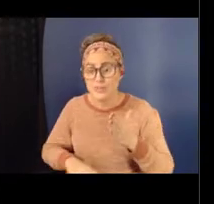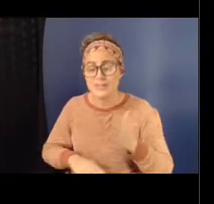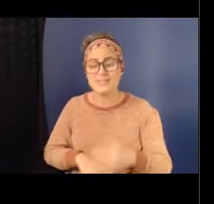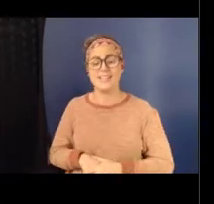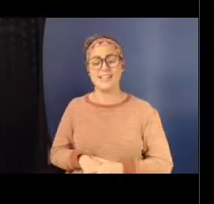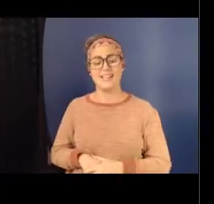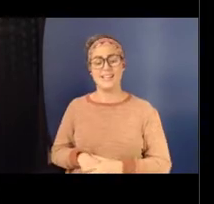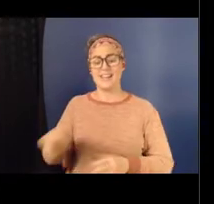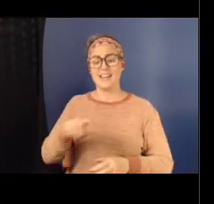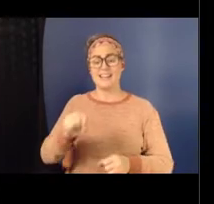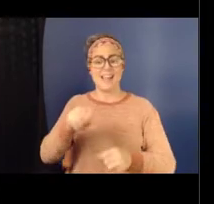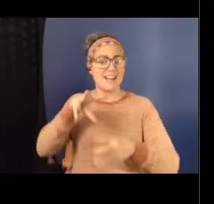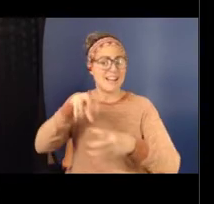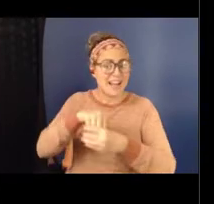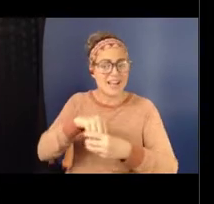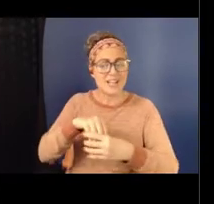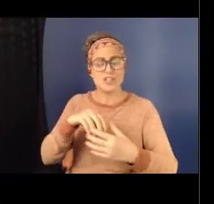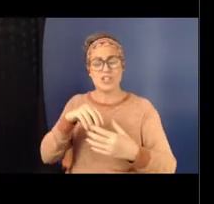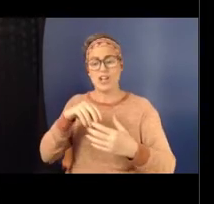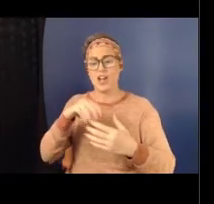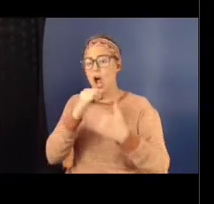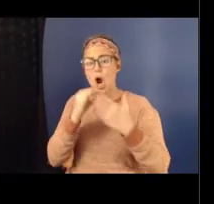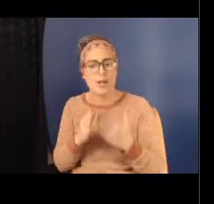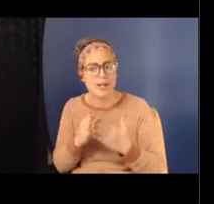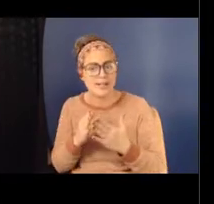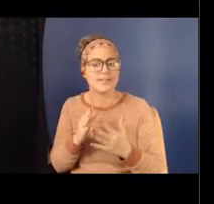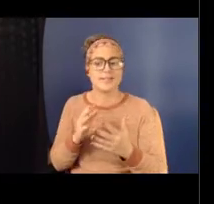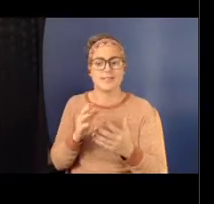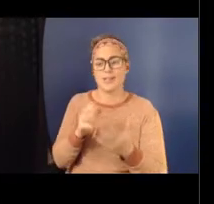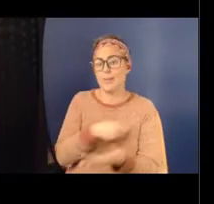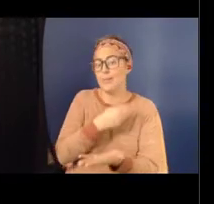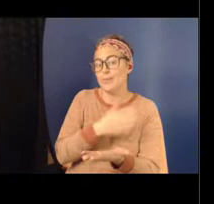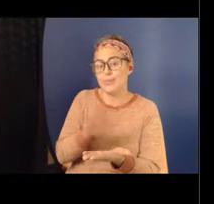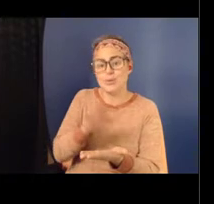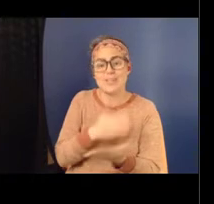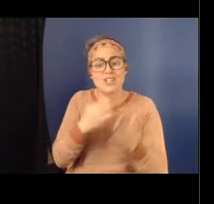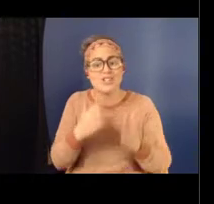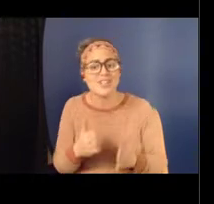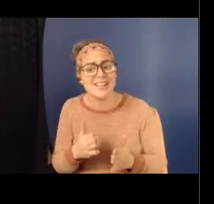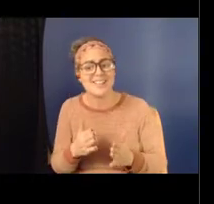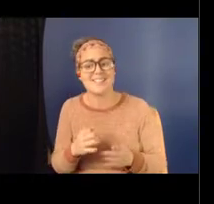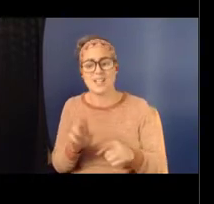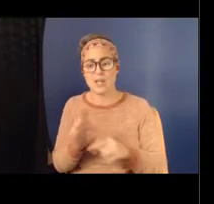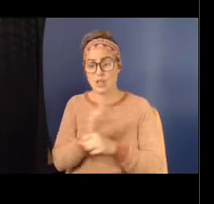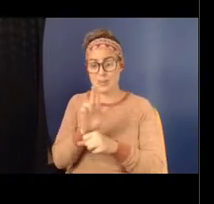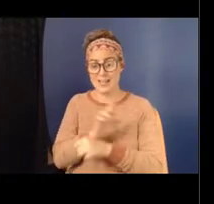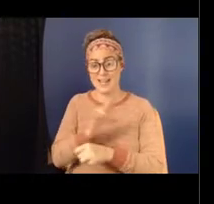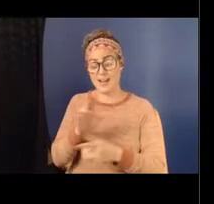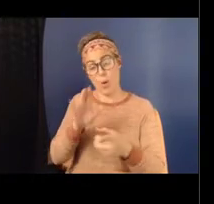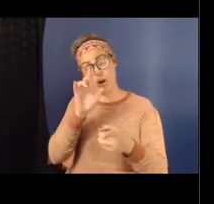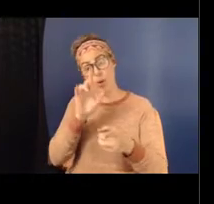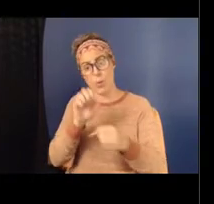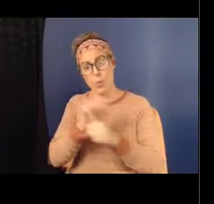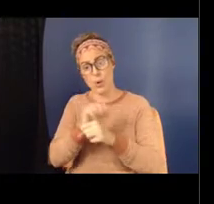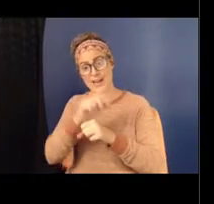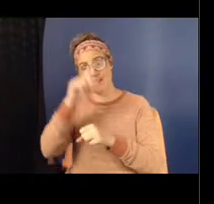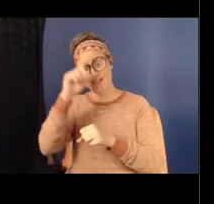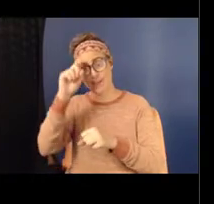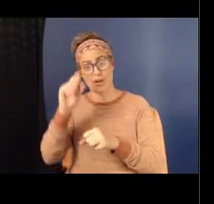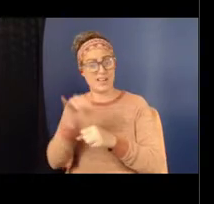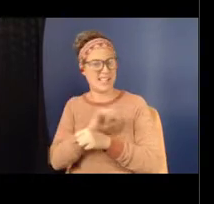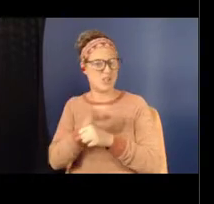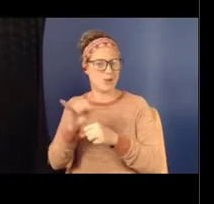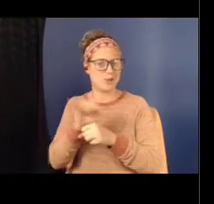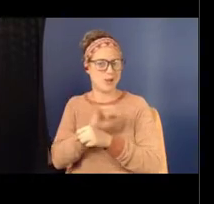working with youth in the summer as a paid job training program. So in these ways, we're